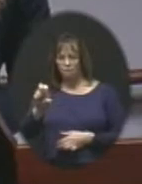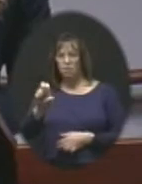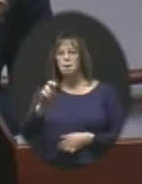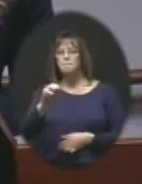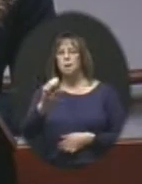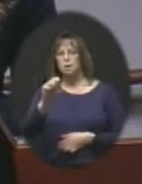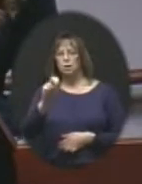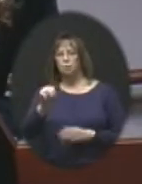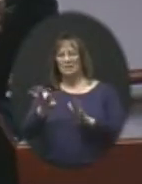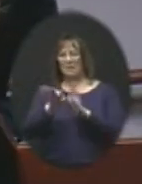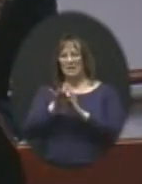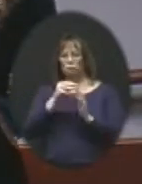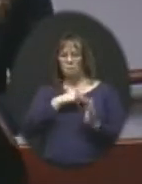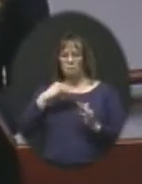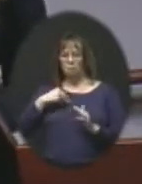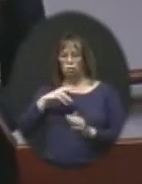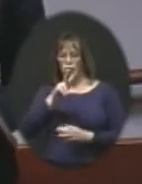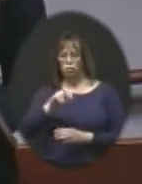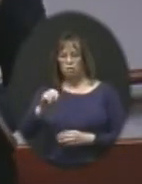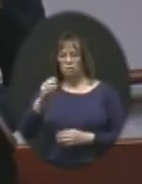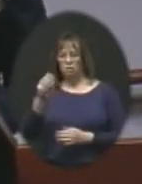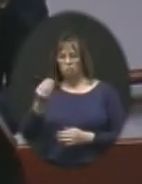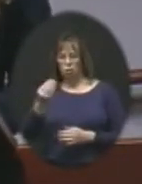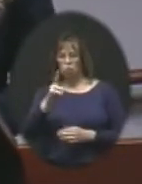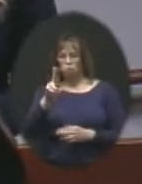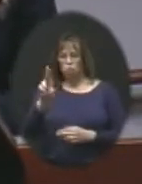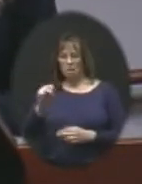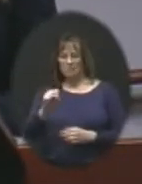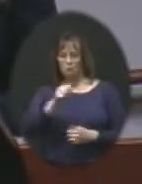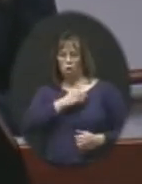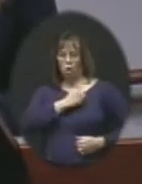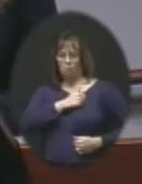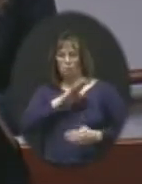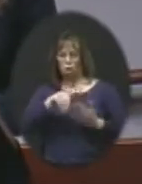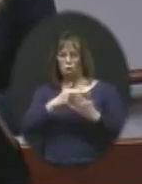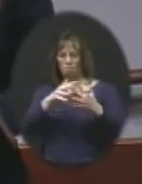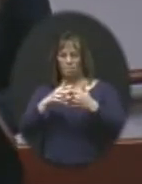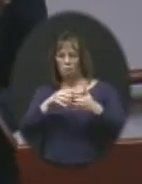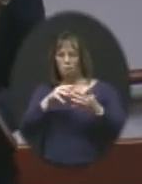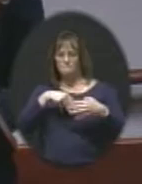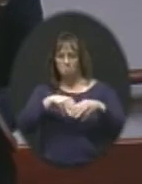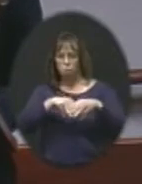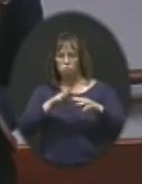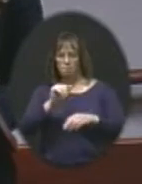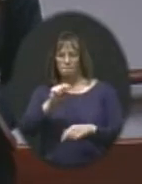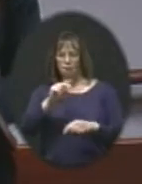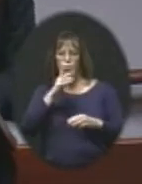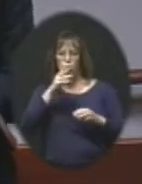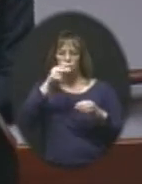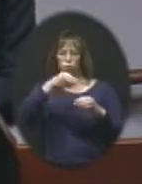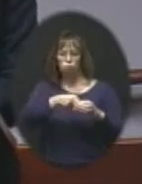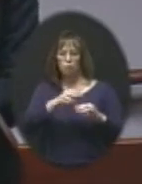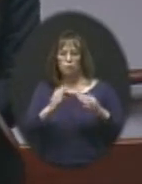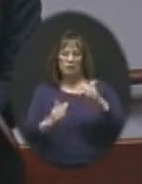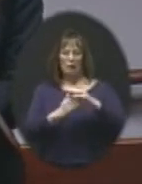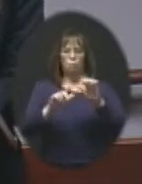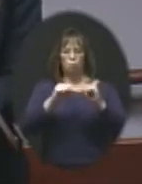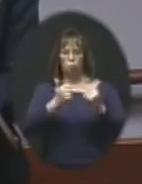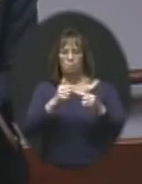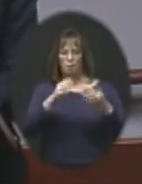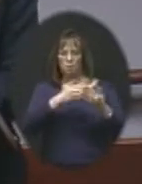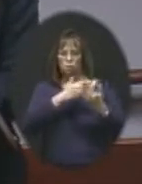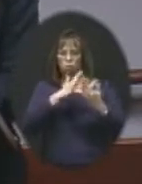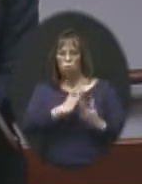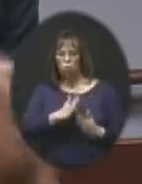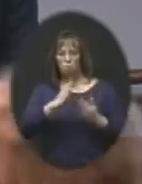Megan was selected to be a member of the 2014 US Army All-American Marching Band. She will join an elite group of musicians who will perform during